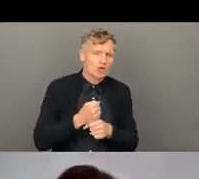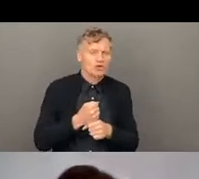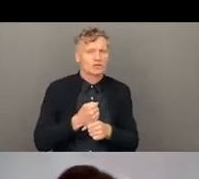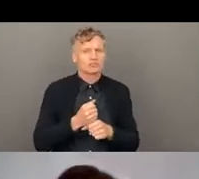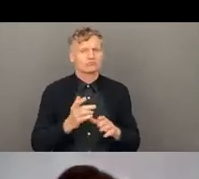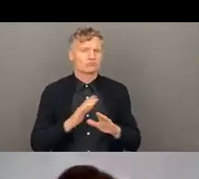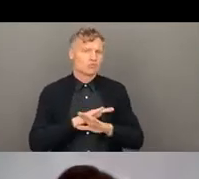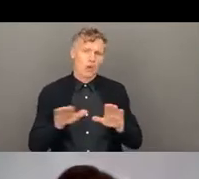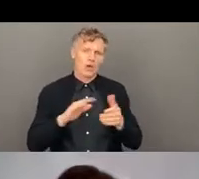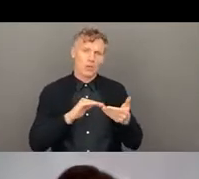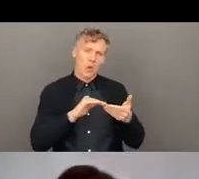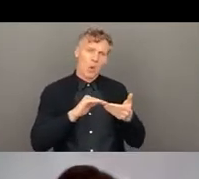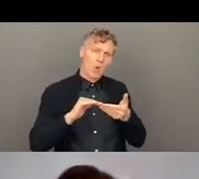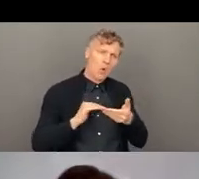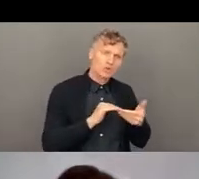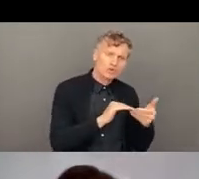as an individual.